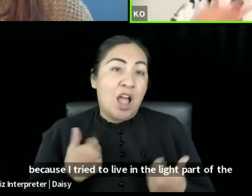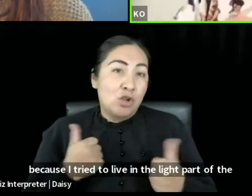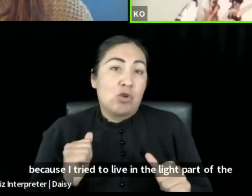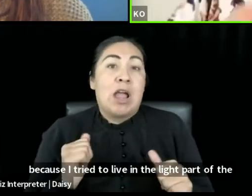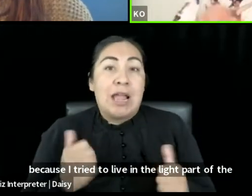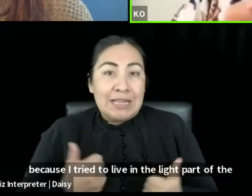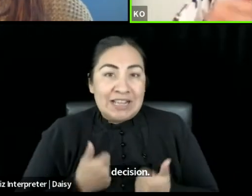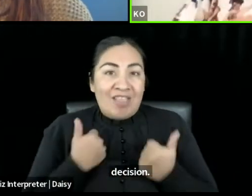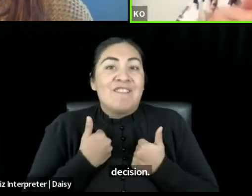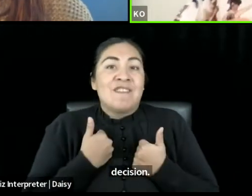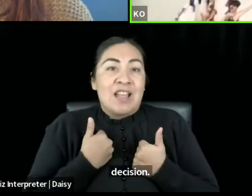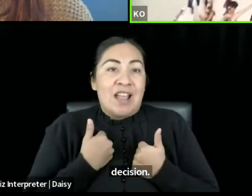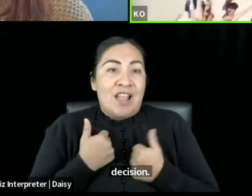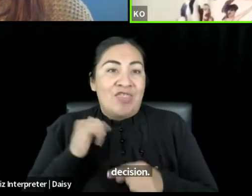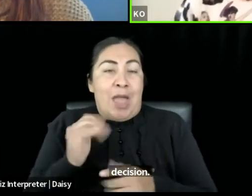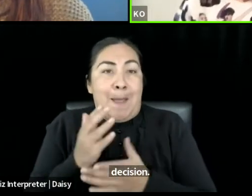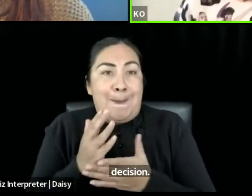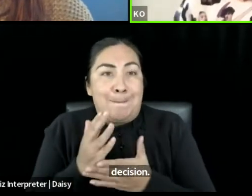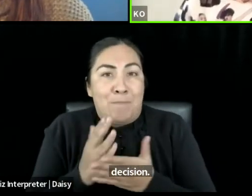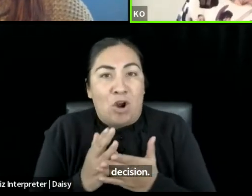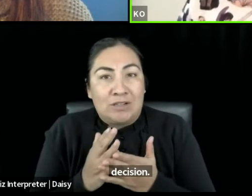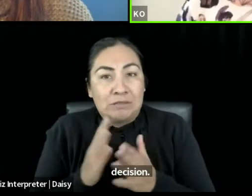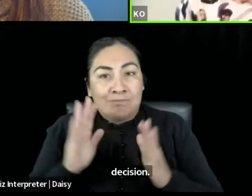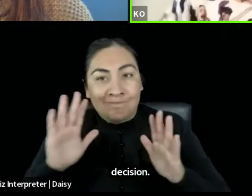and I keep pushing forward towards that.